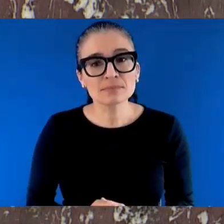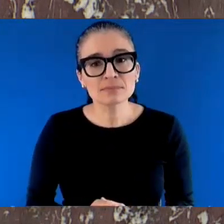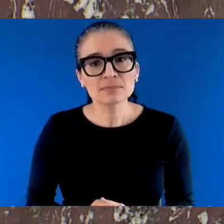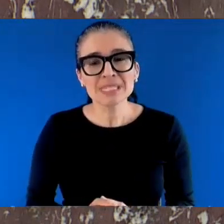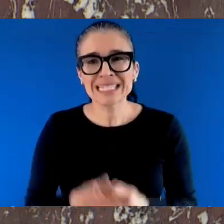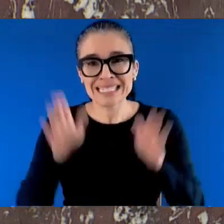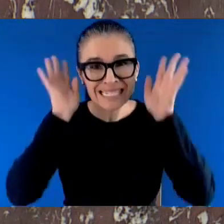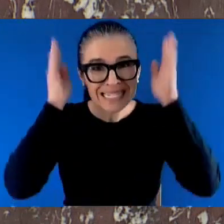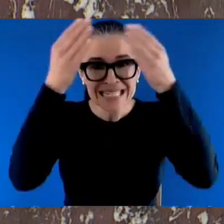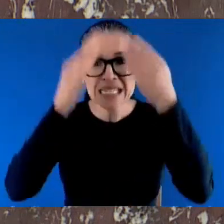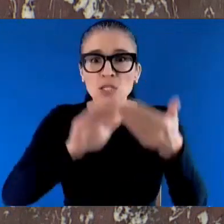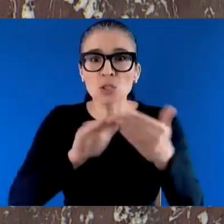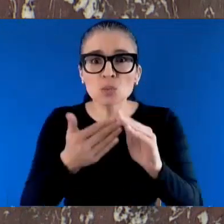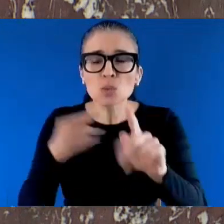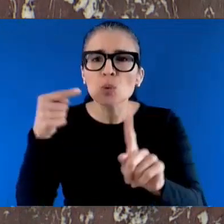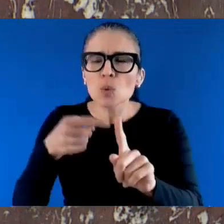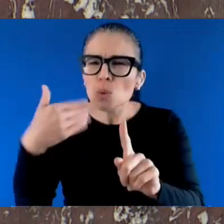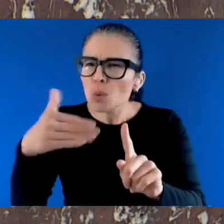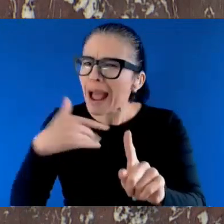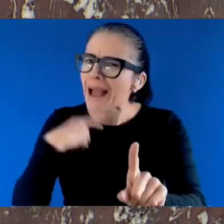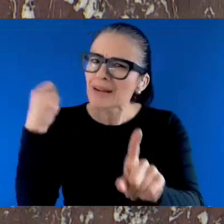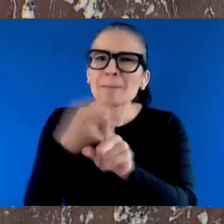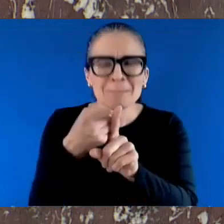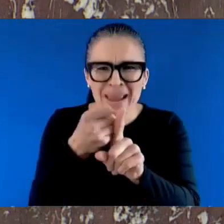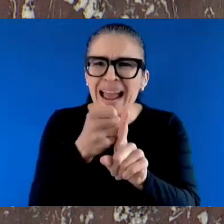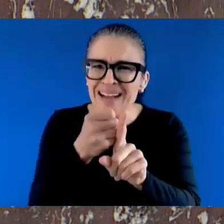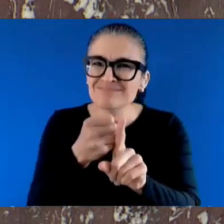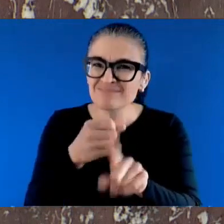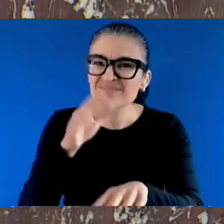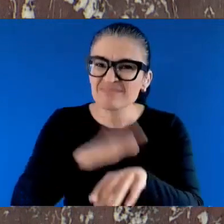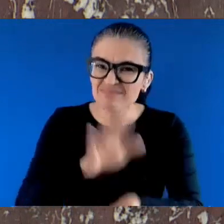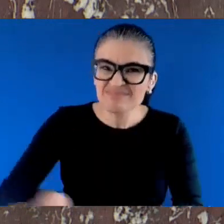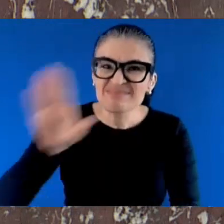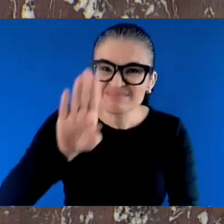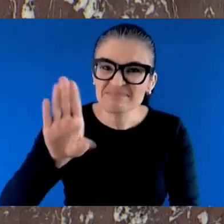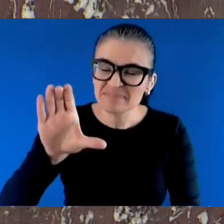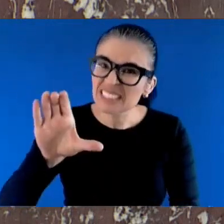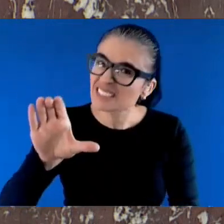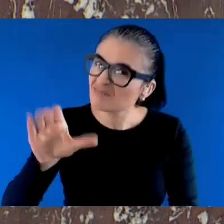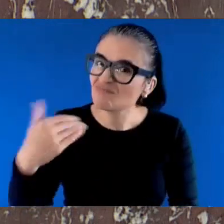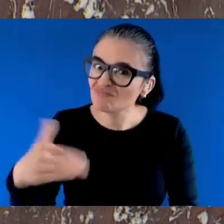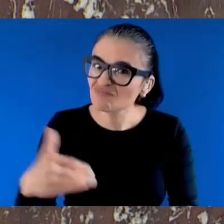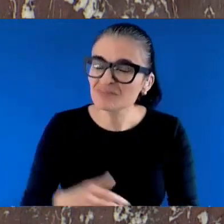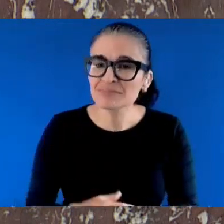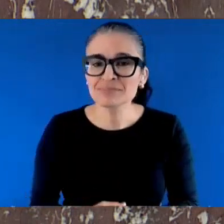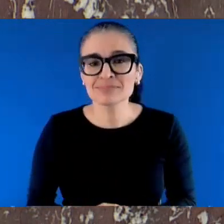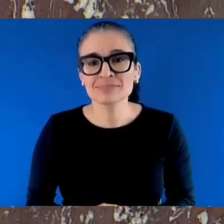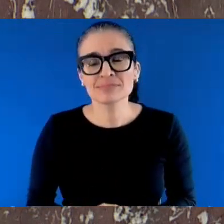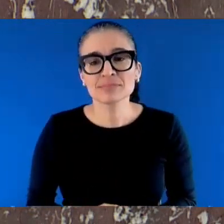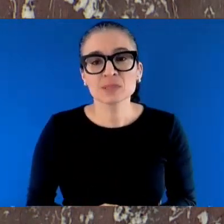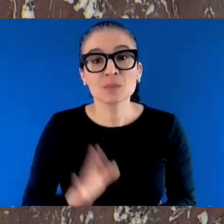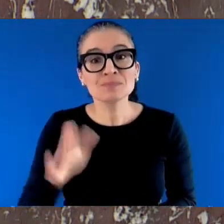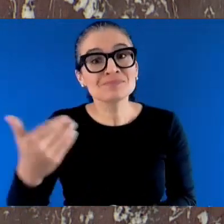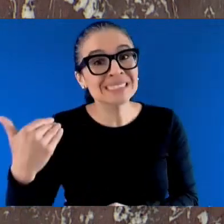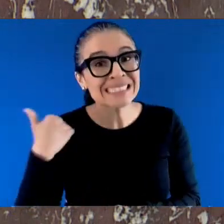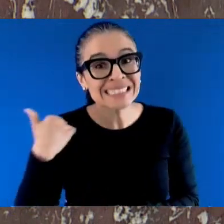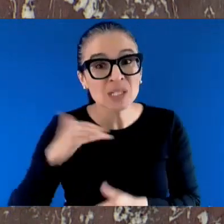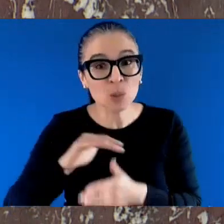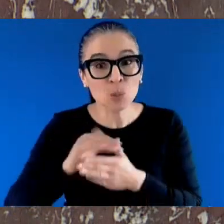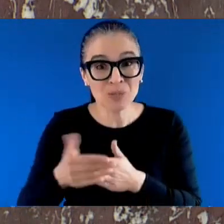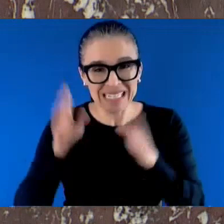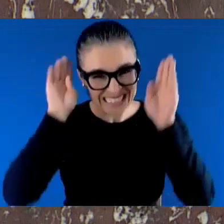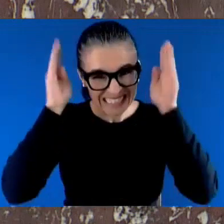societal fabric. This past weekend, at the Sikh Heritage BC kickoff event, I was moved by the stories of